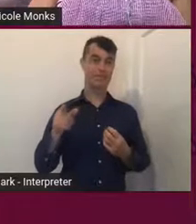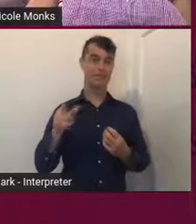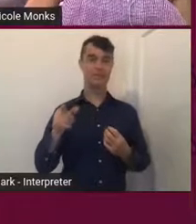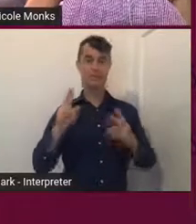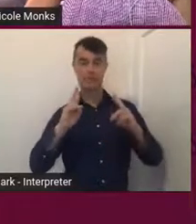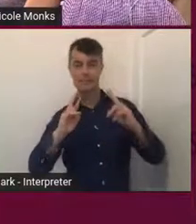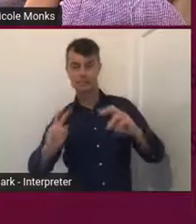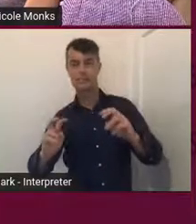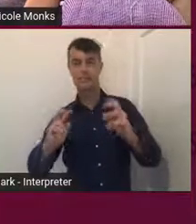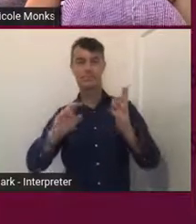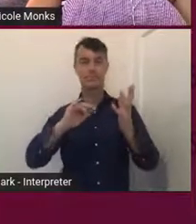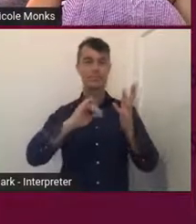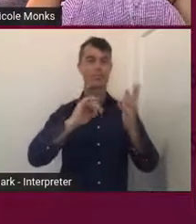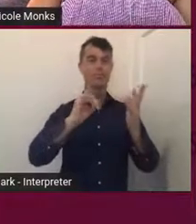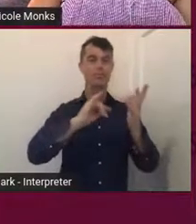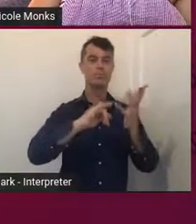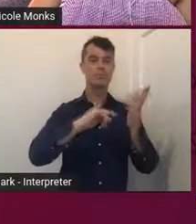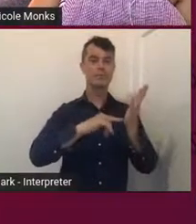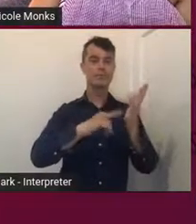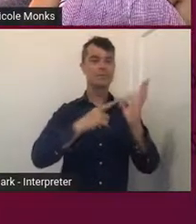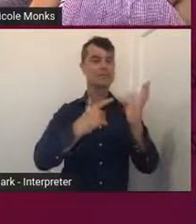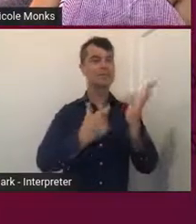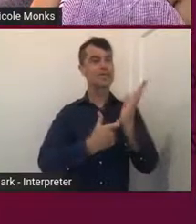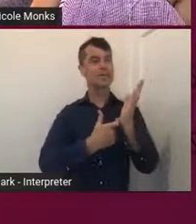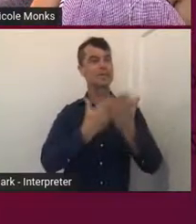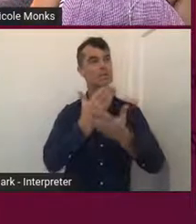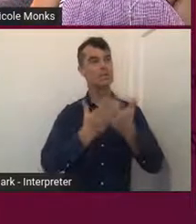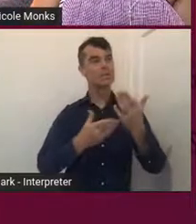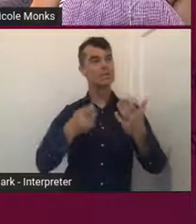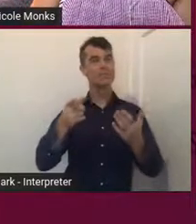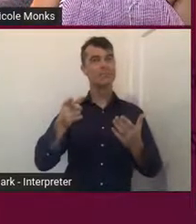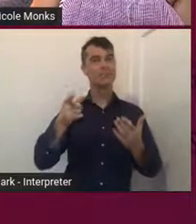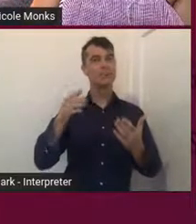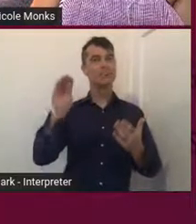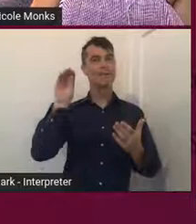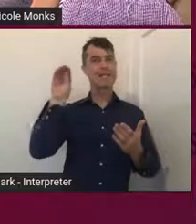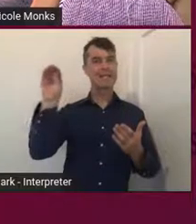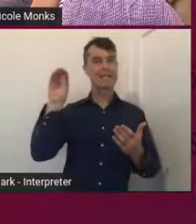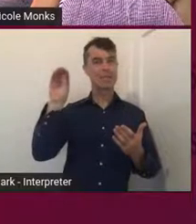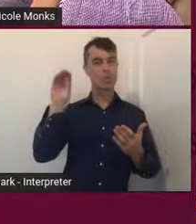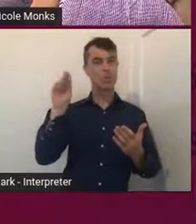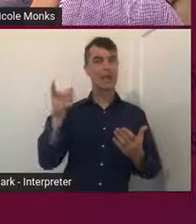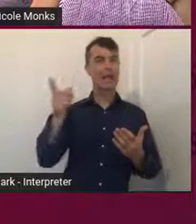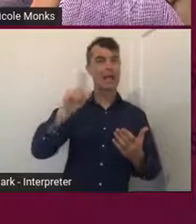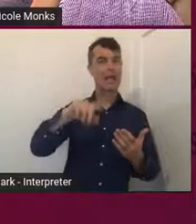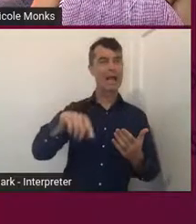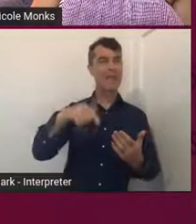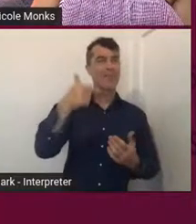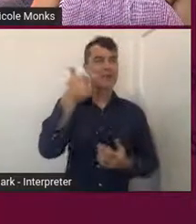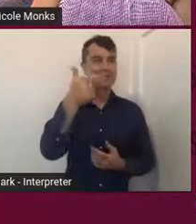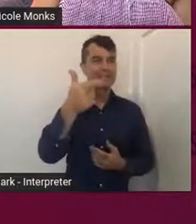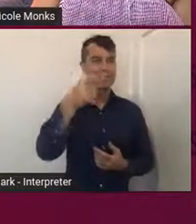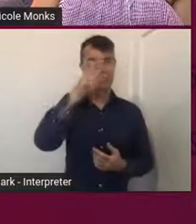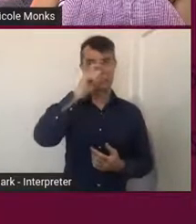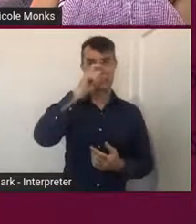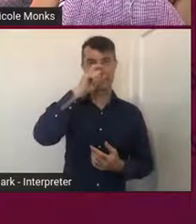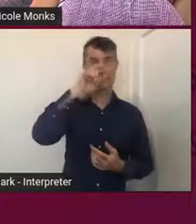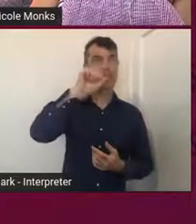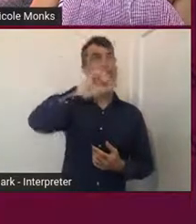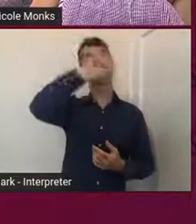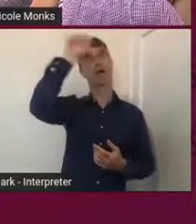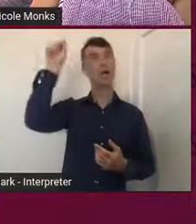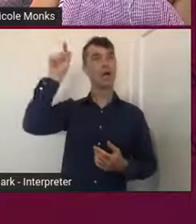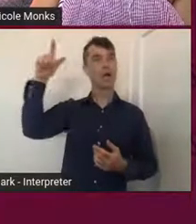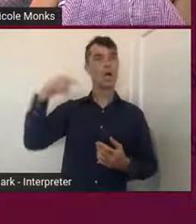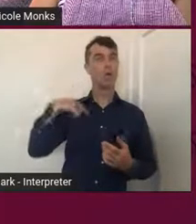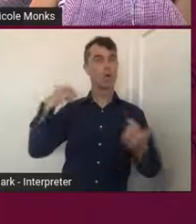of the star stories was Emu in the Sky and the Seven Sisters. So, we used that as kind of a springboard to sort